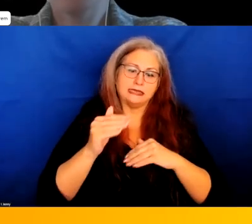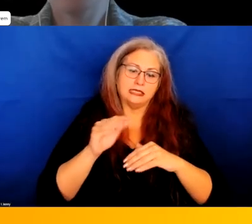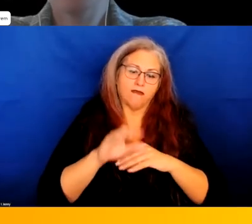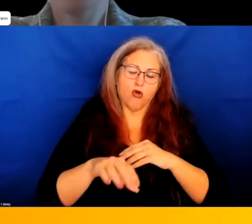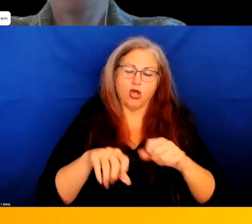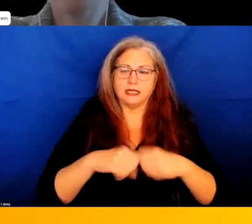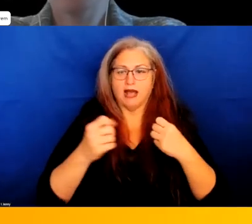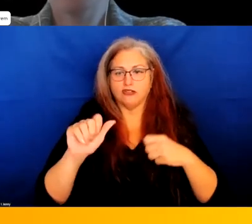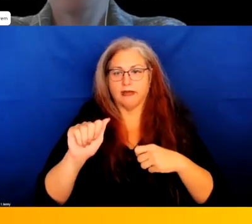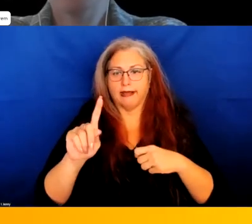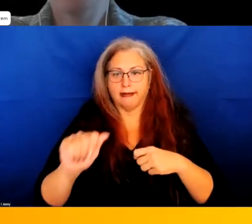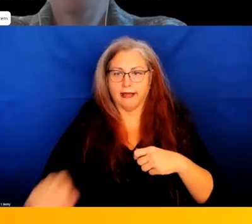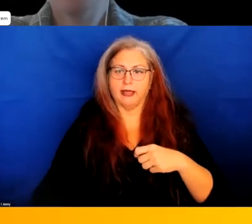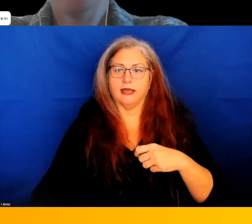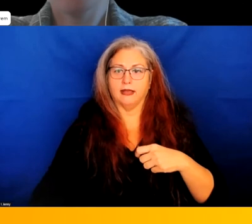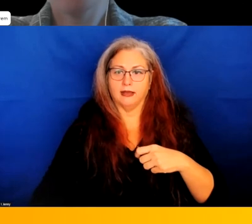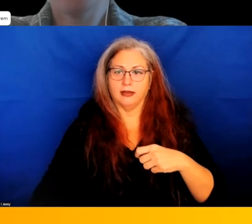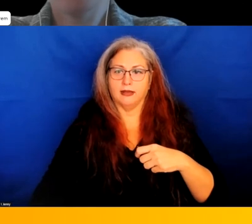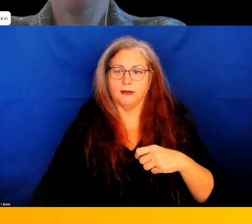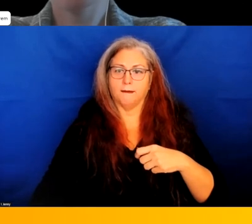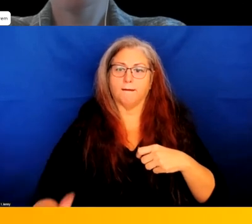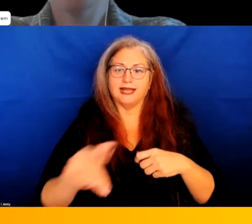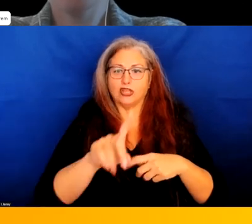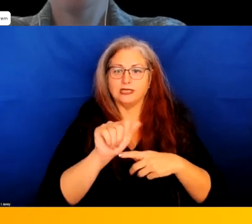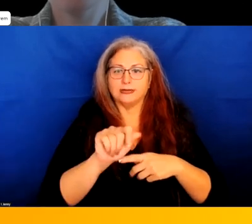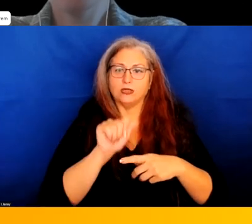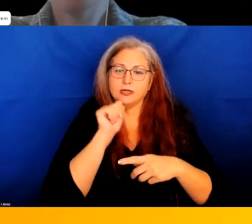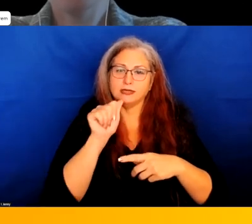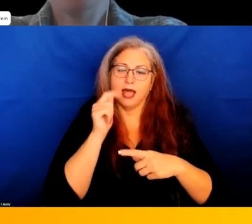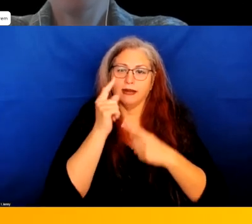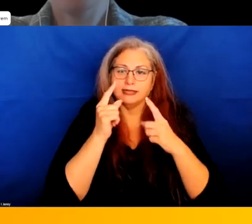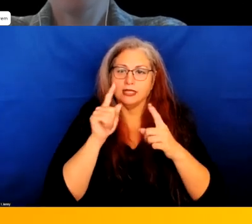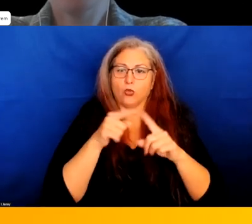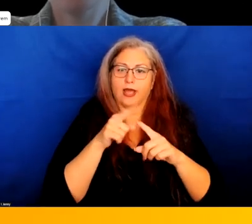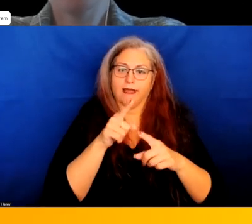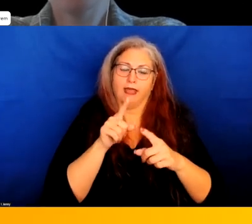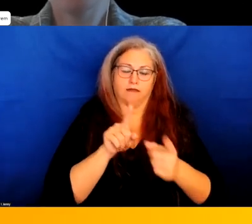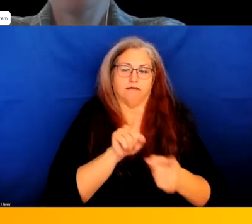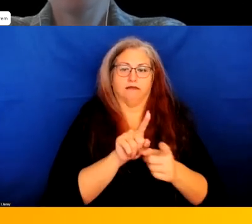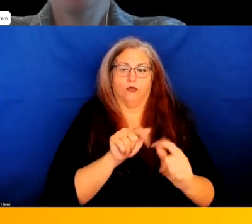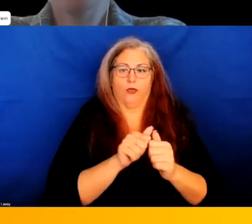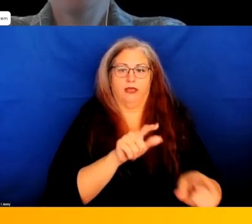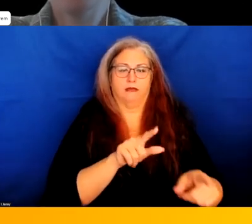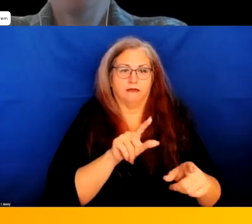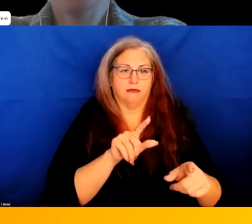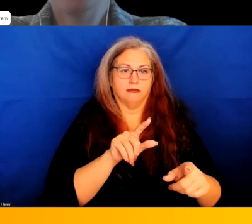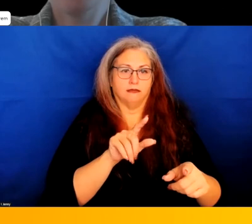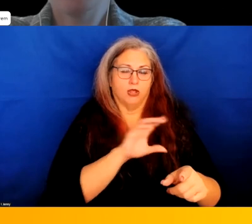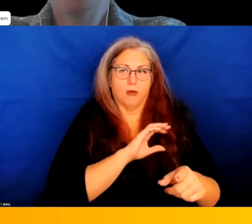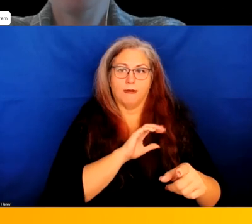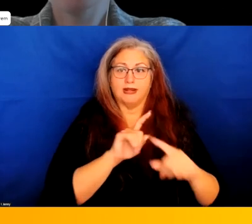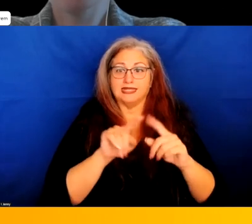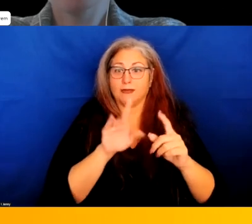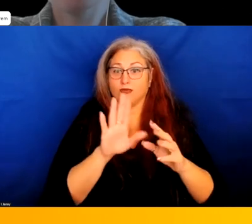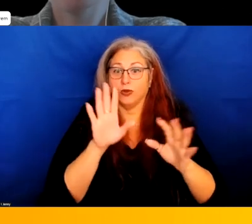ada um because their disability wasn't considered um when they encountered law enforcement and um some of the decisions